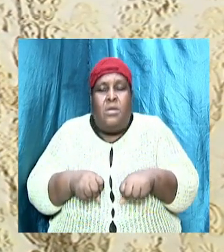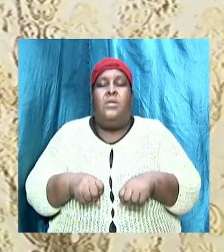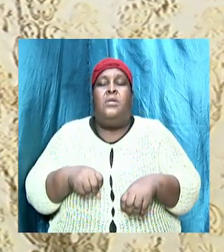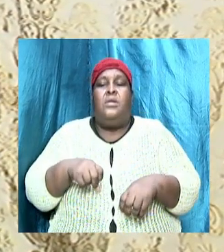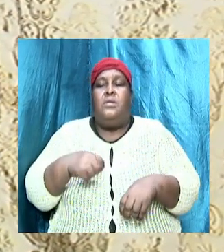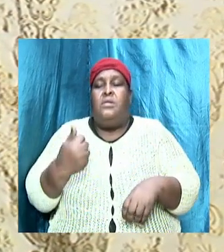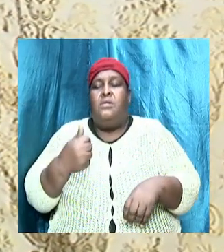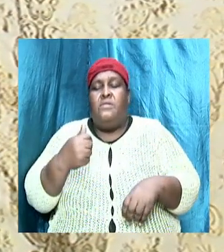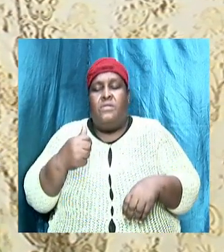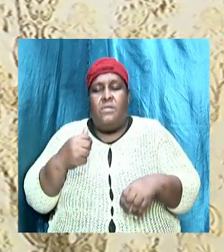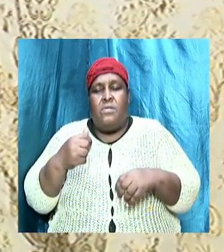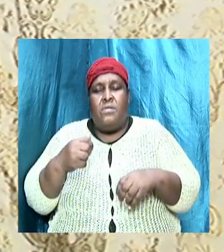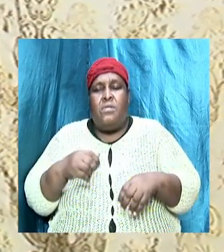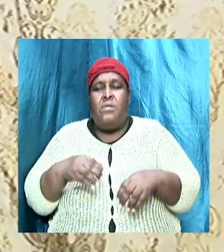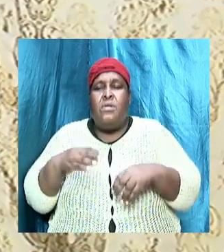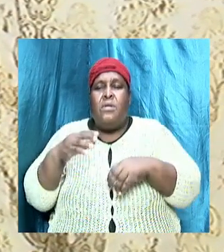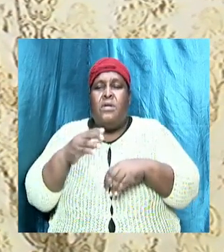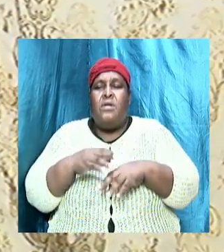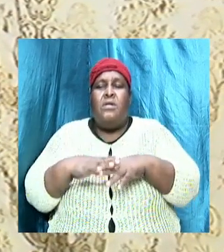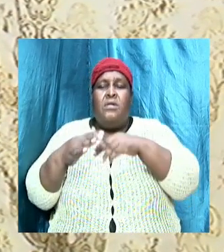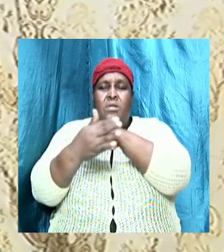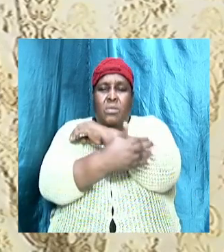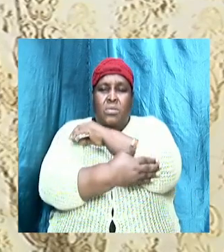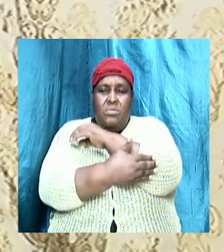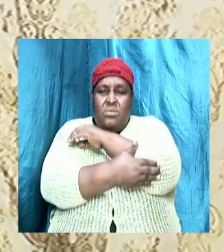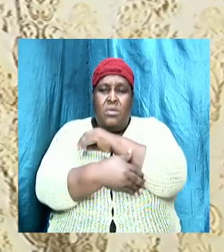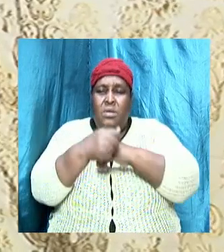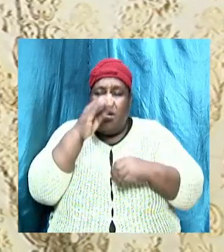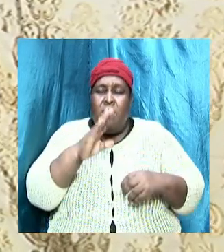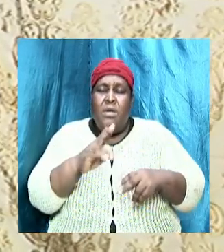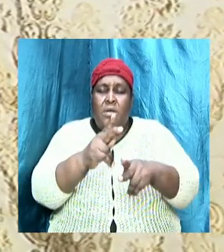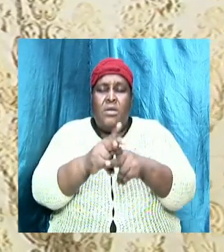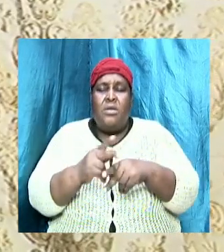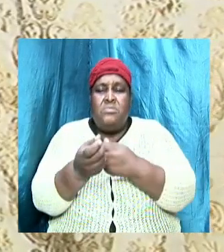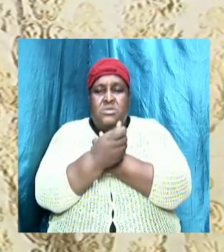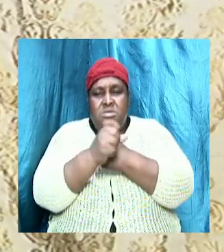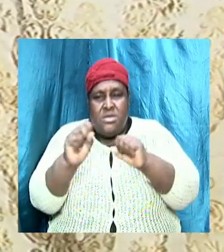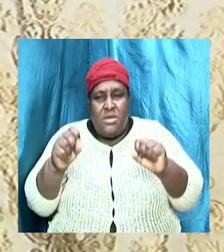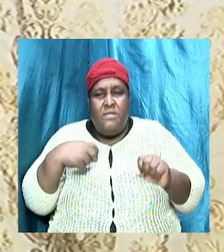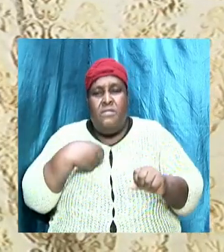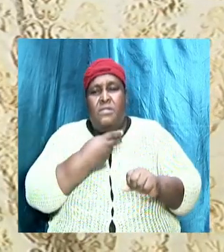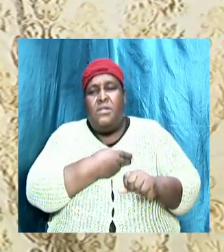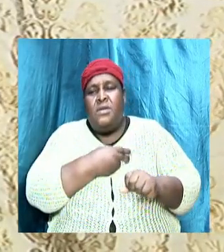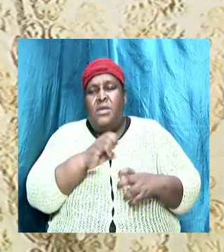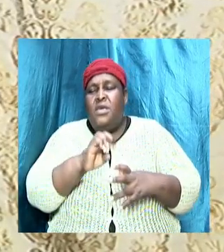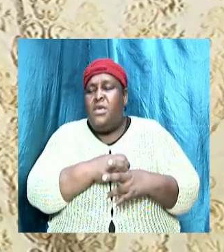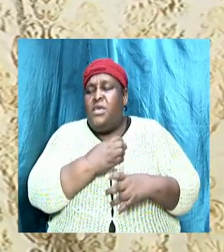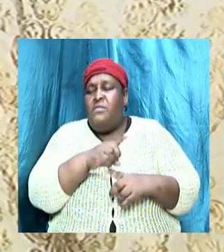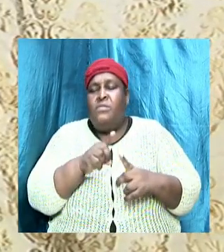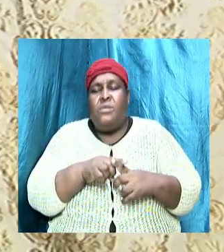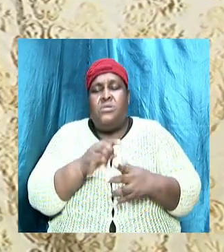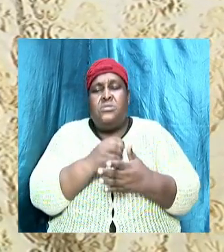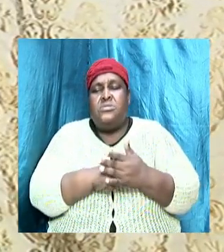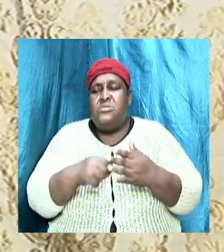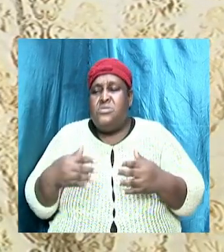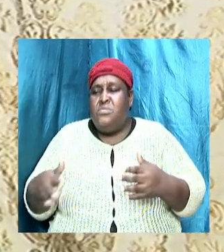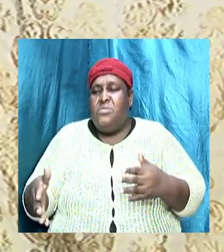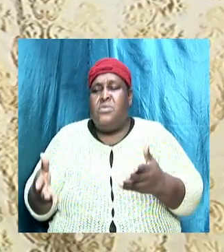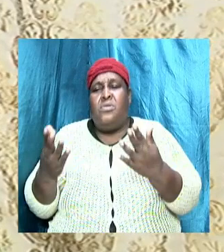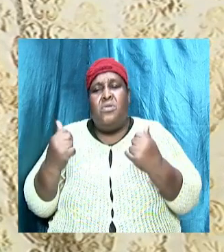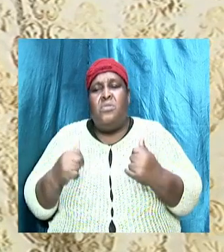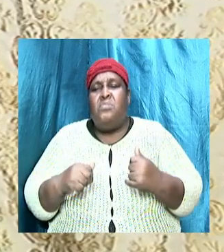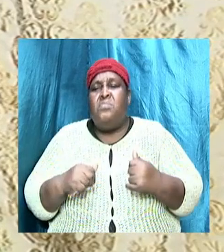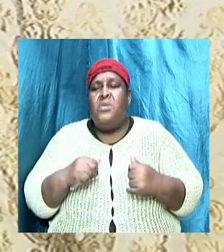And, you know, God keeps peering us, and God keeps peering us. And even when something comes, it is not that detrimental.